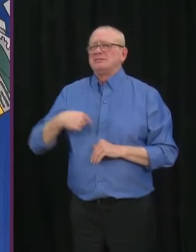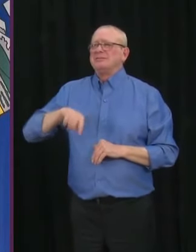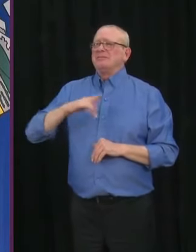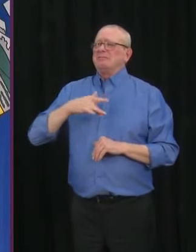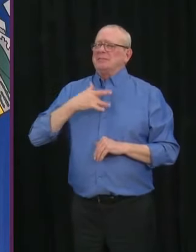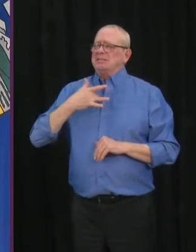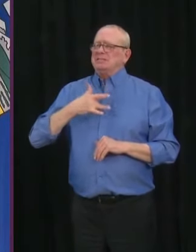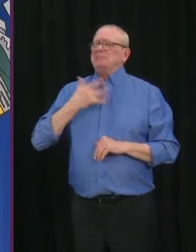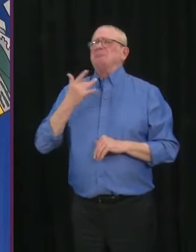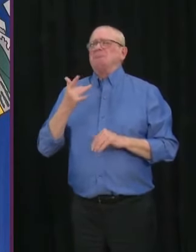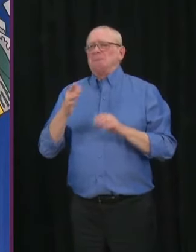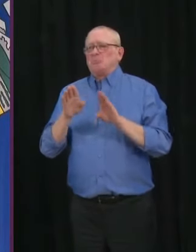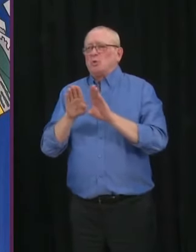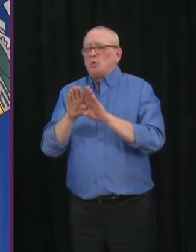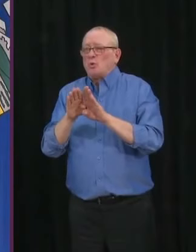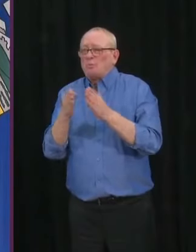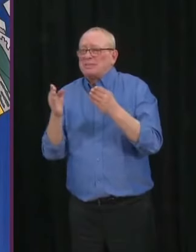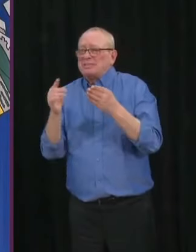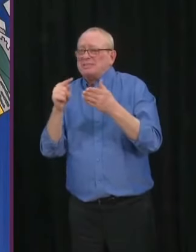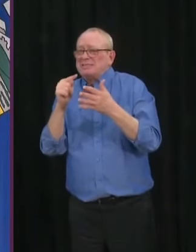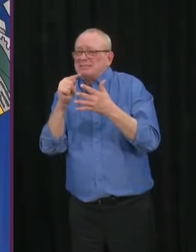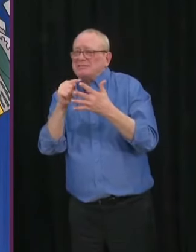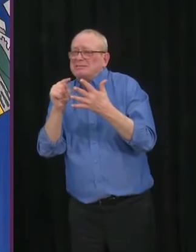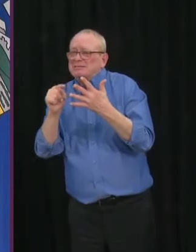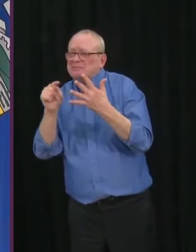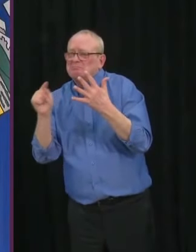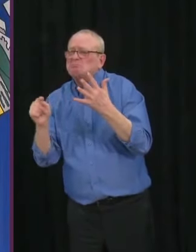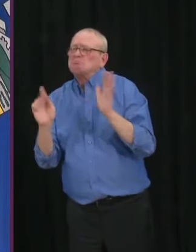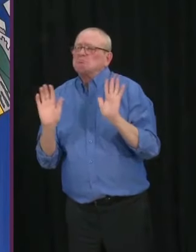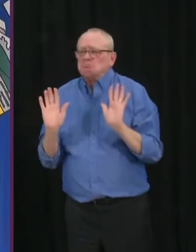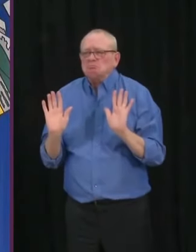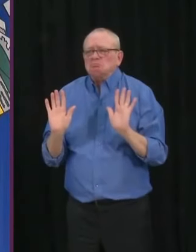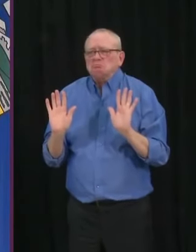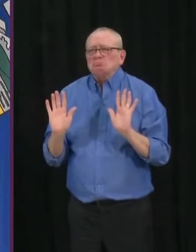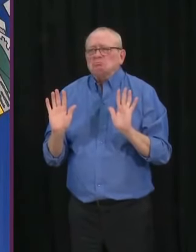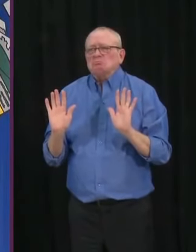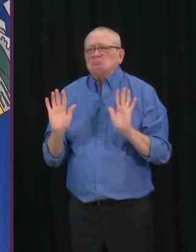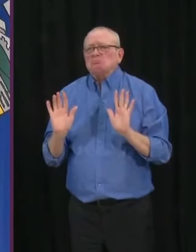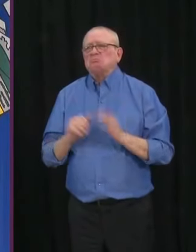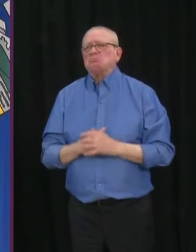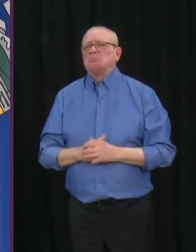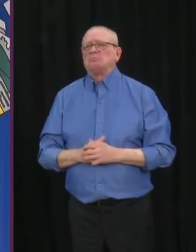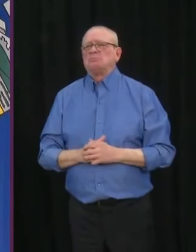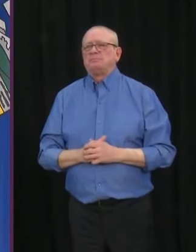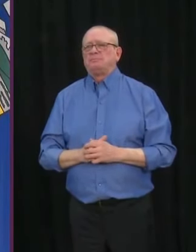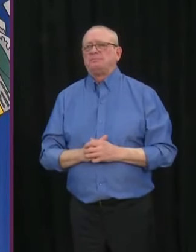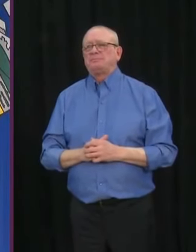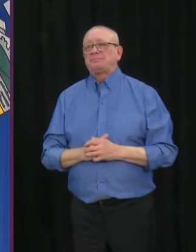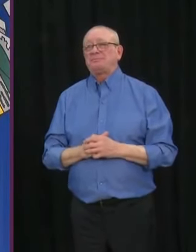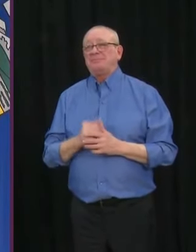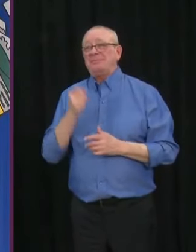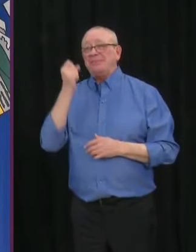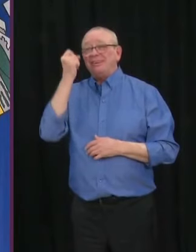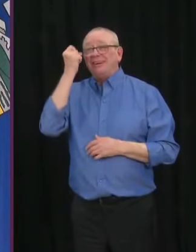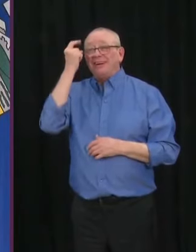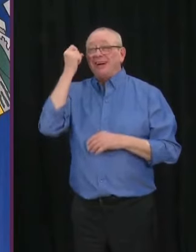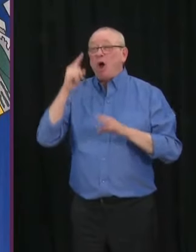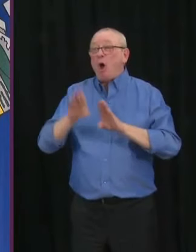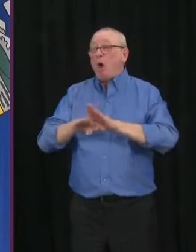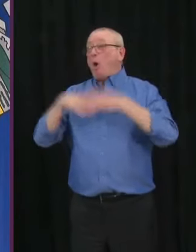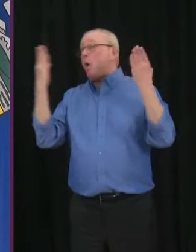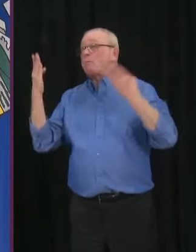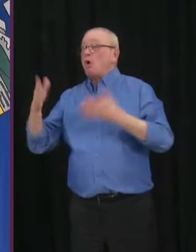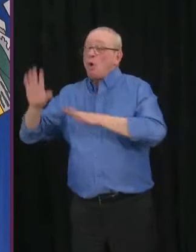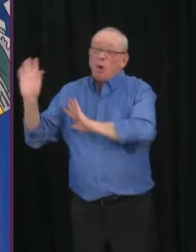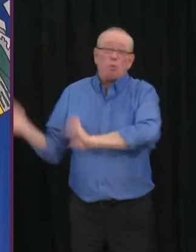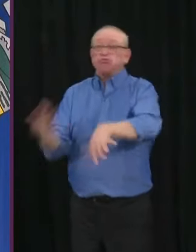metrics, that is one that we can start to change. Now, there are still restrictions, though, remember, that at